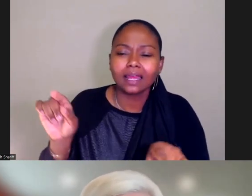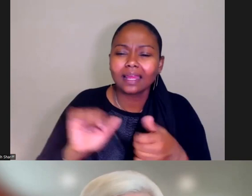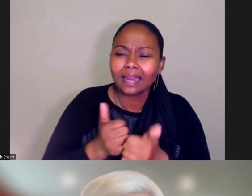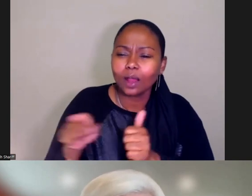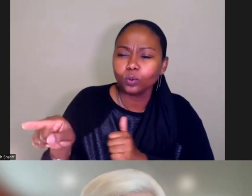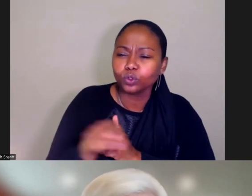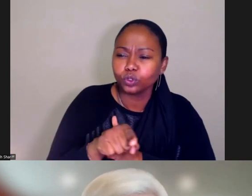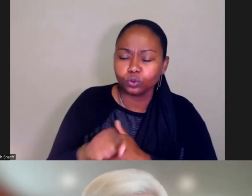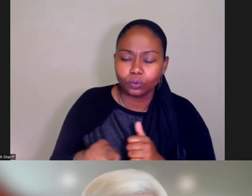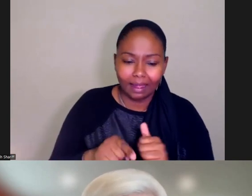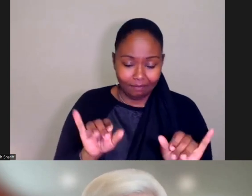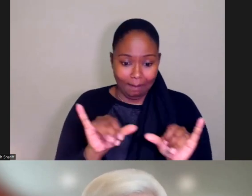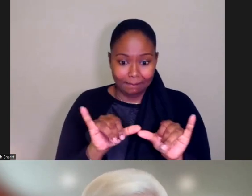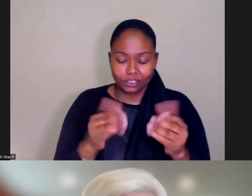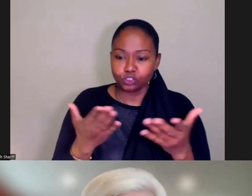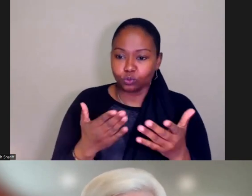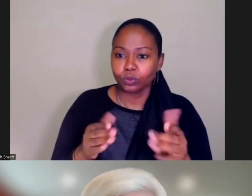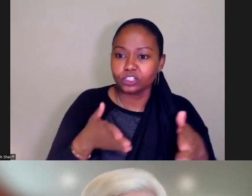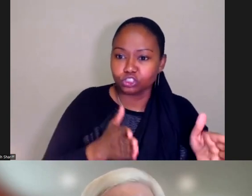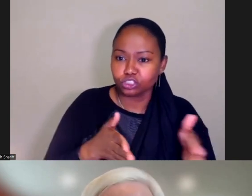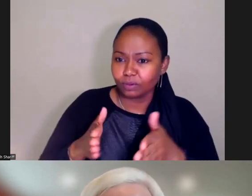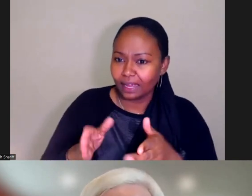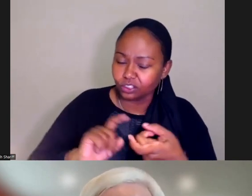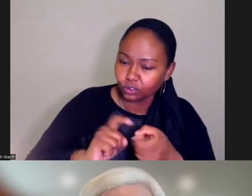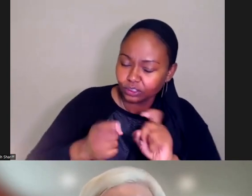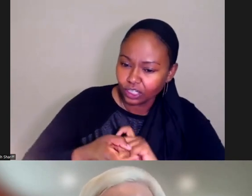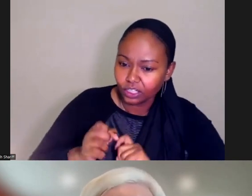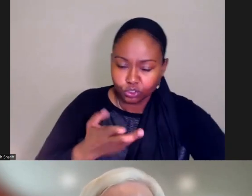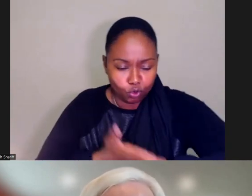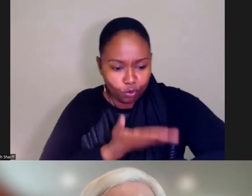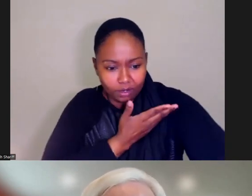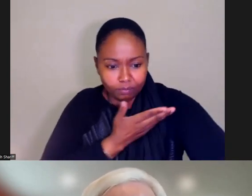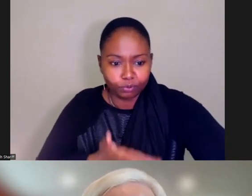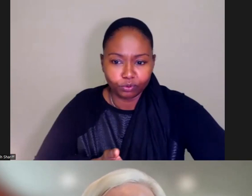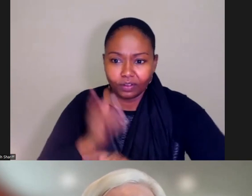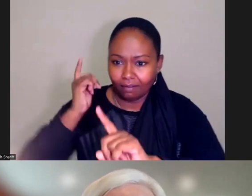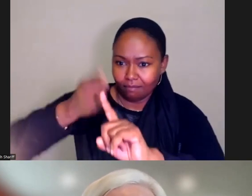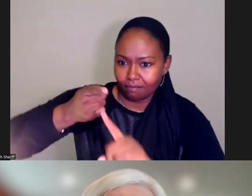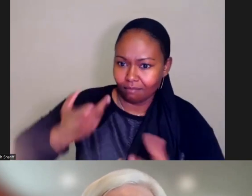what strategies are changing or improving desired outcomes?